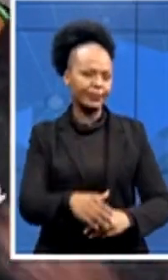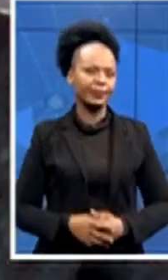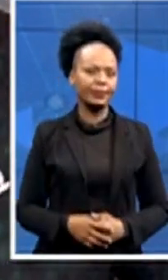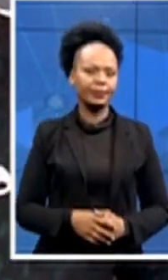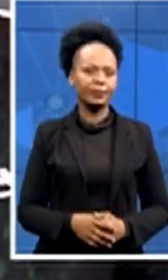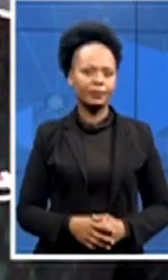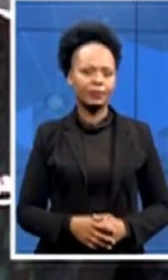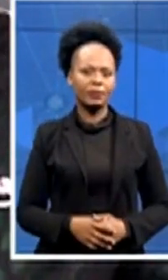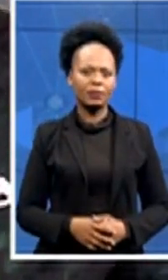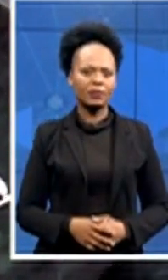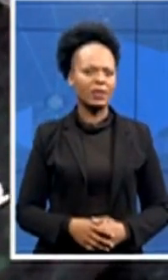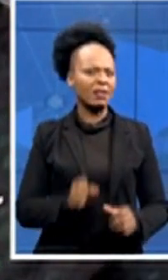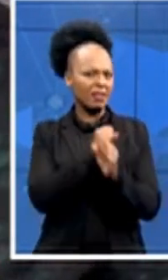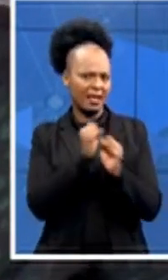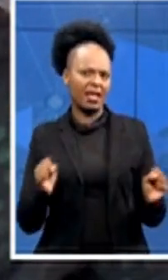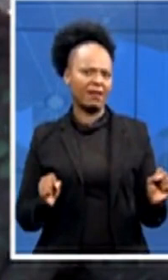what